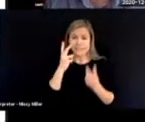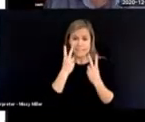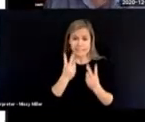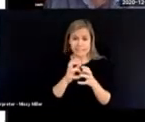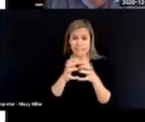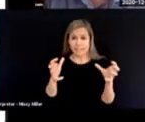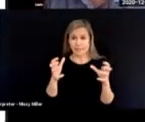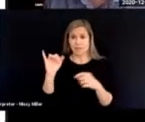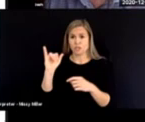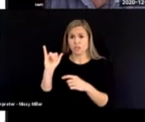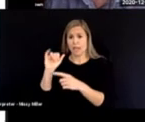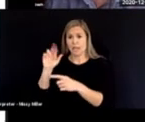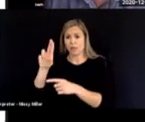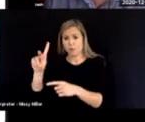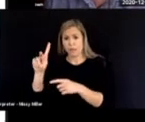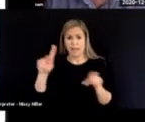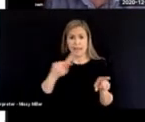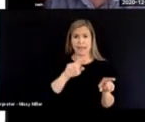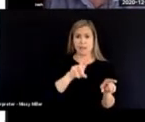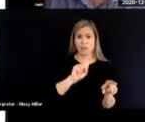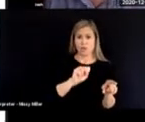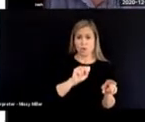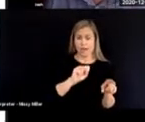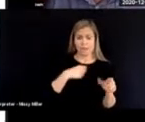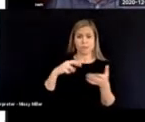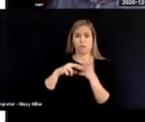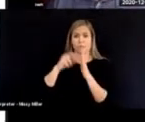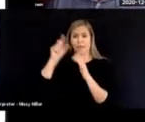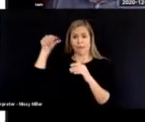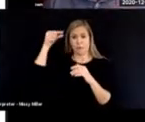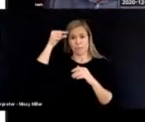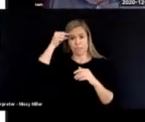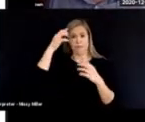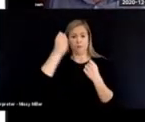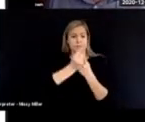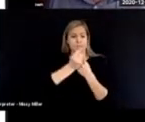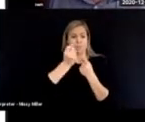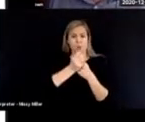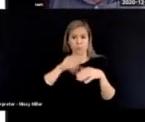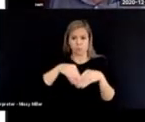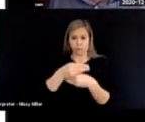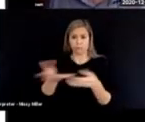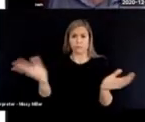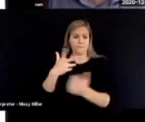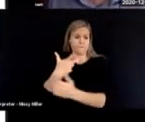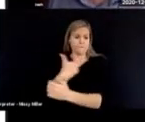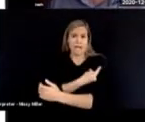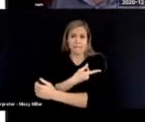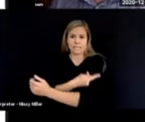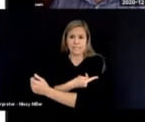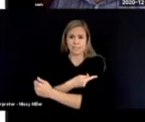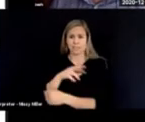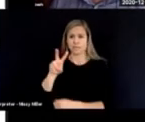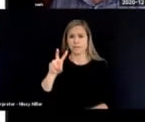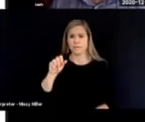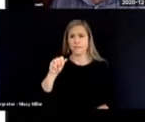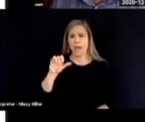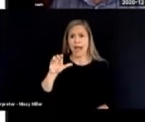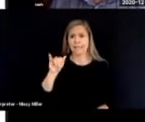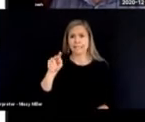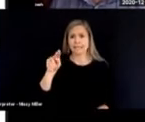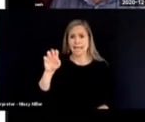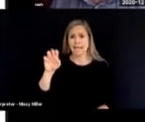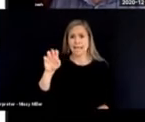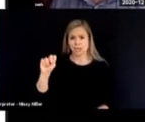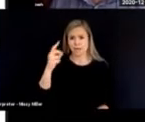UK and in other countries like the US, where there were government-sponsored national vaccination programmes.